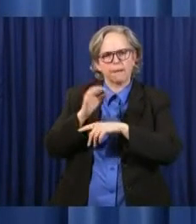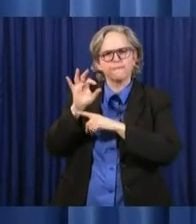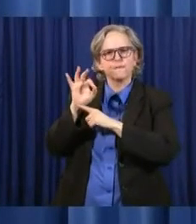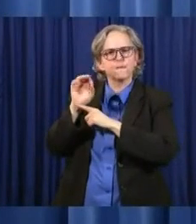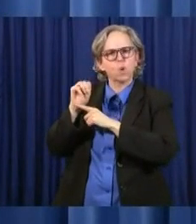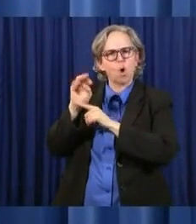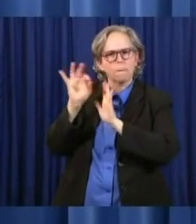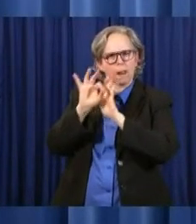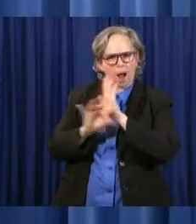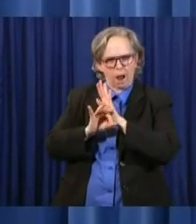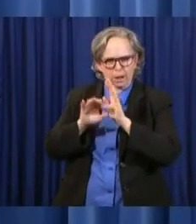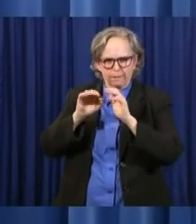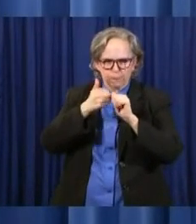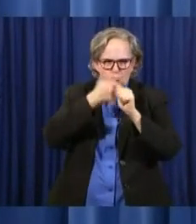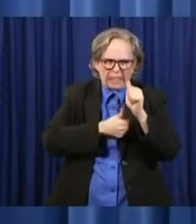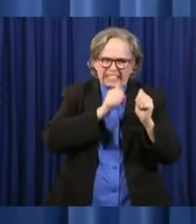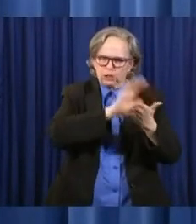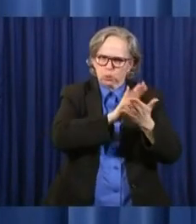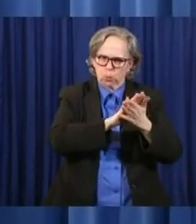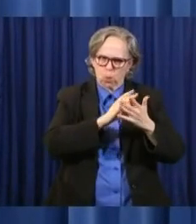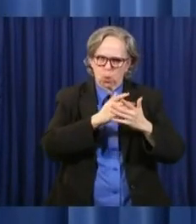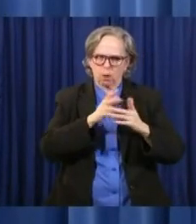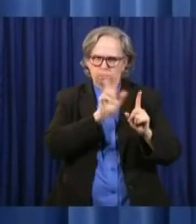more details on that, on that tomorrow.